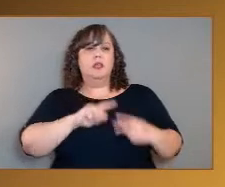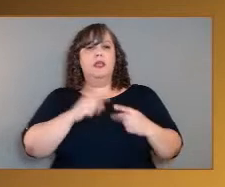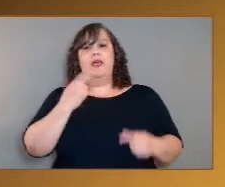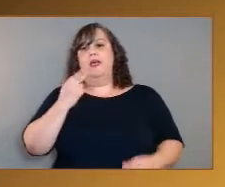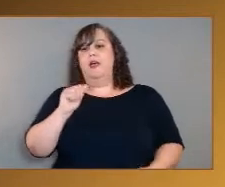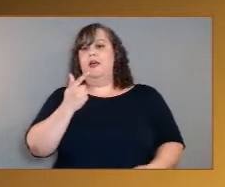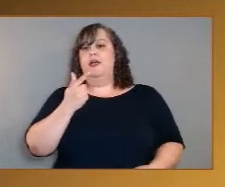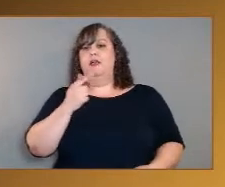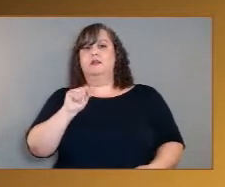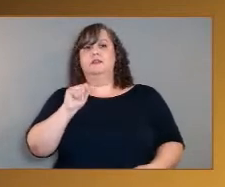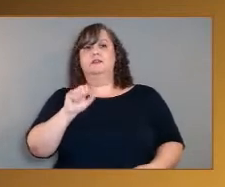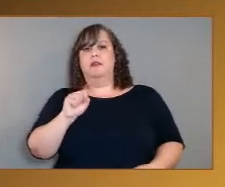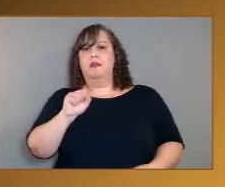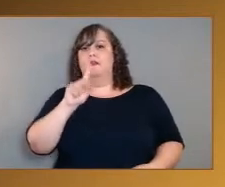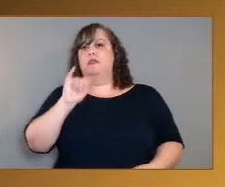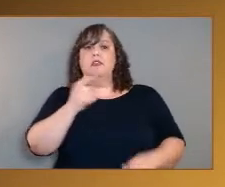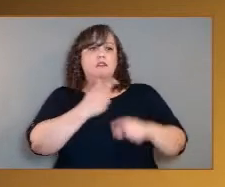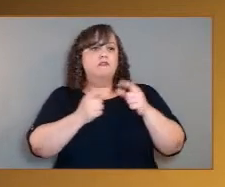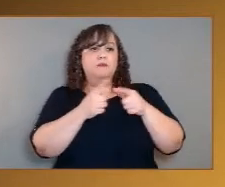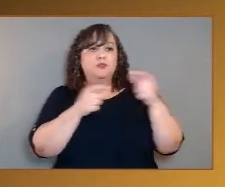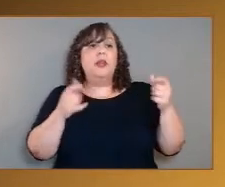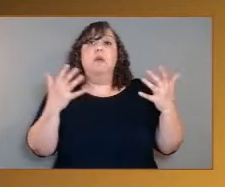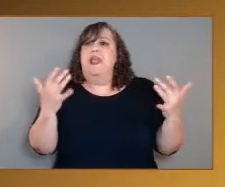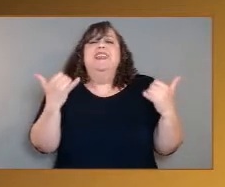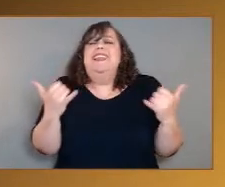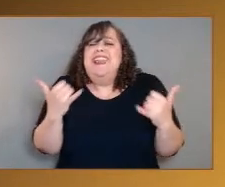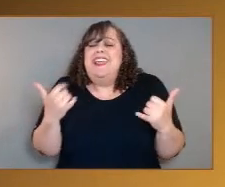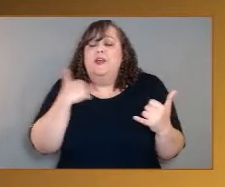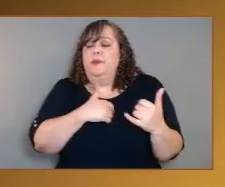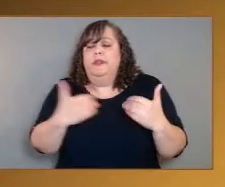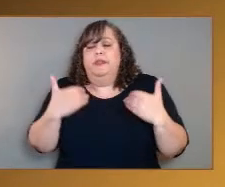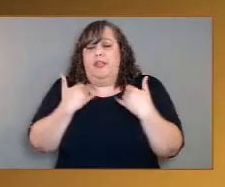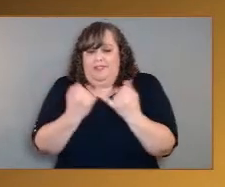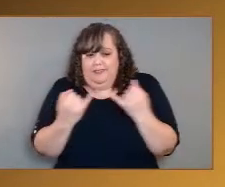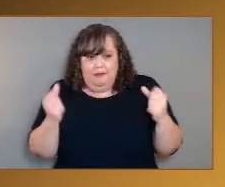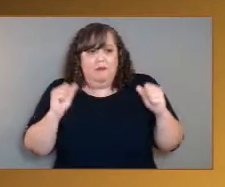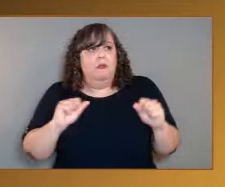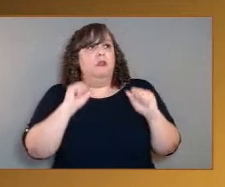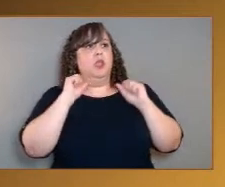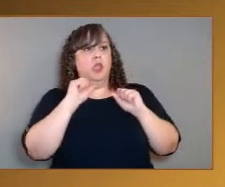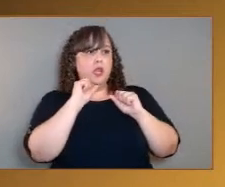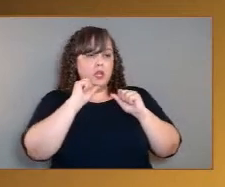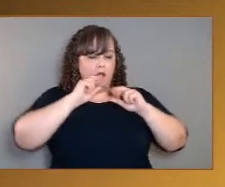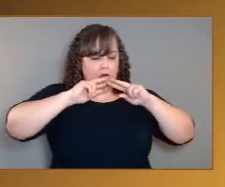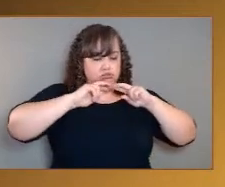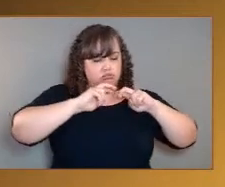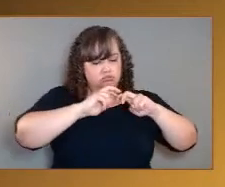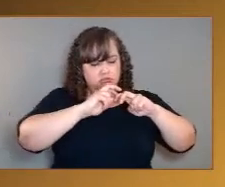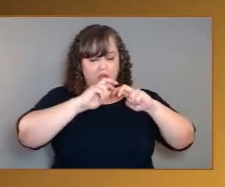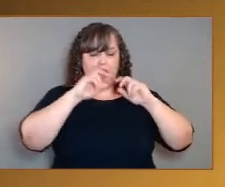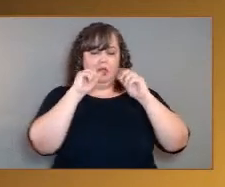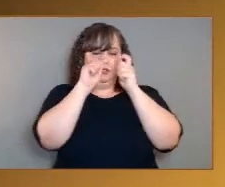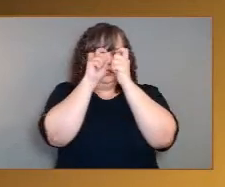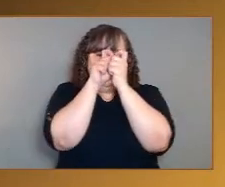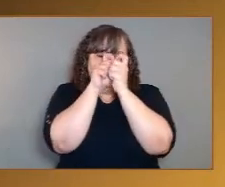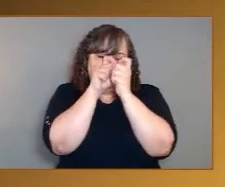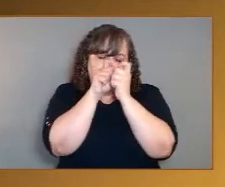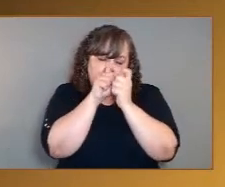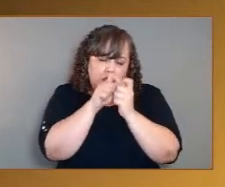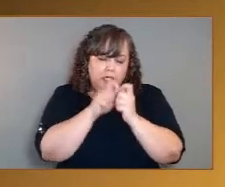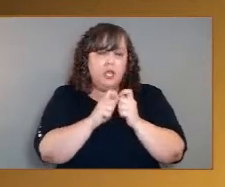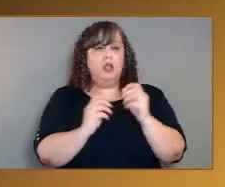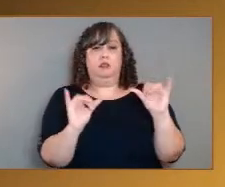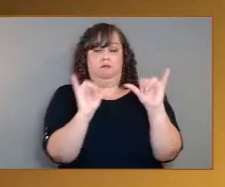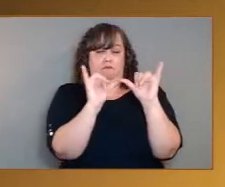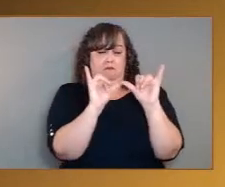our capabilities. We have instruments now we can encapsulate to measure things a hundred times finer than we were able to measure in the 70